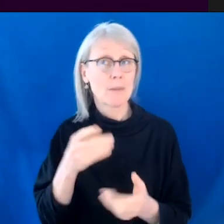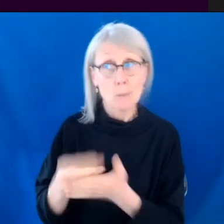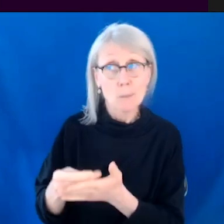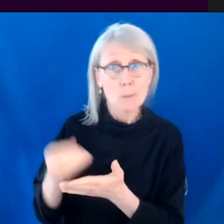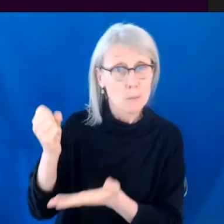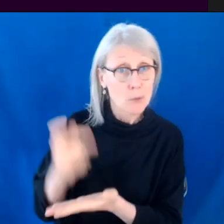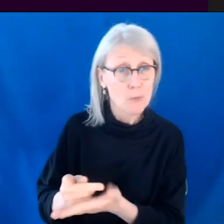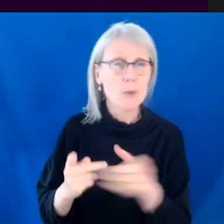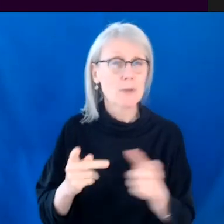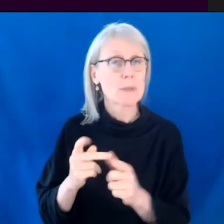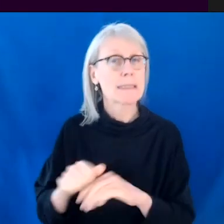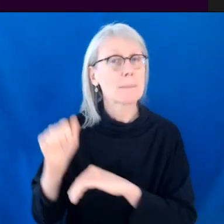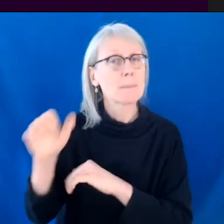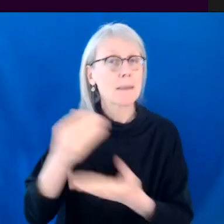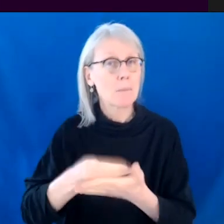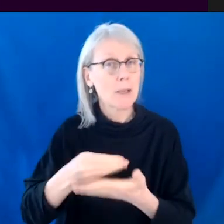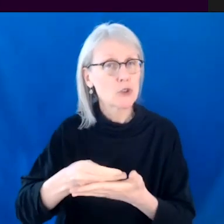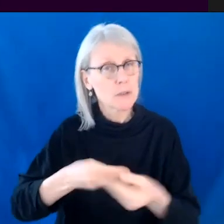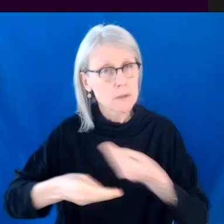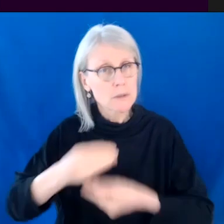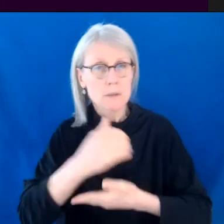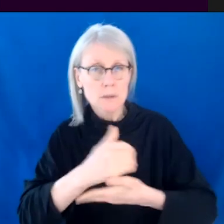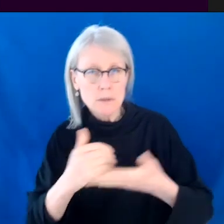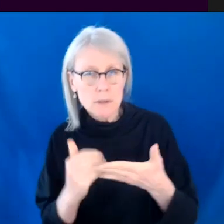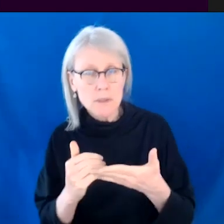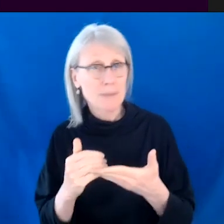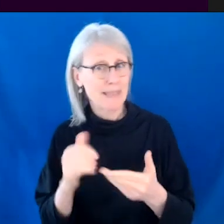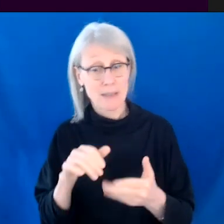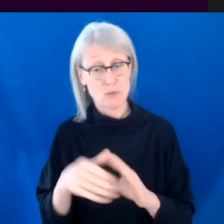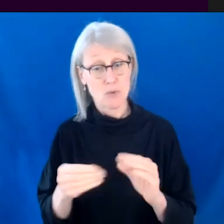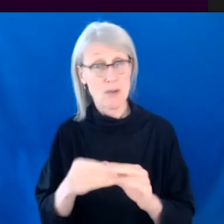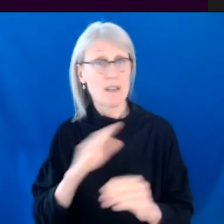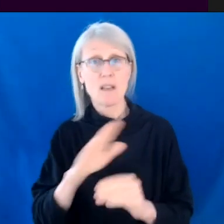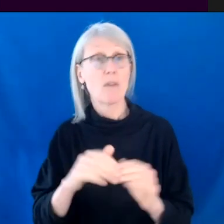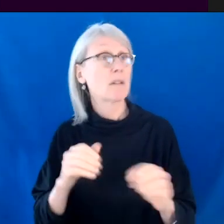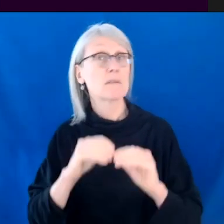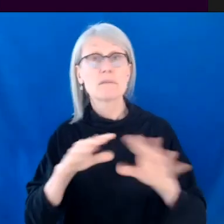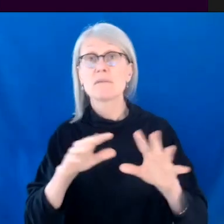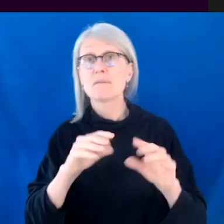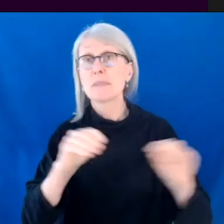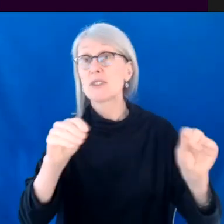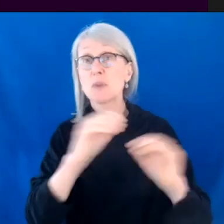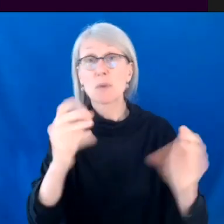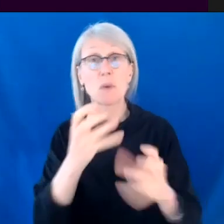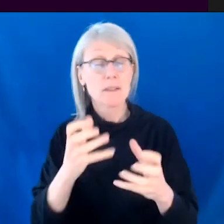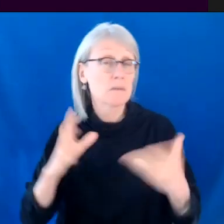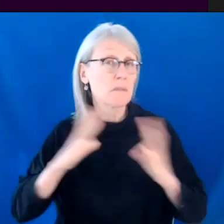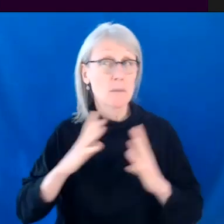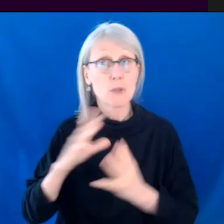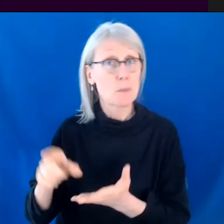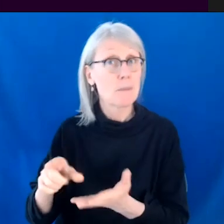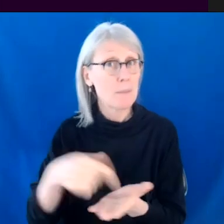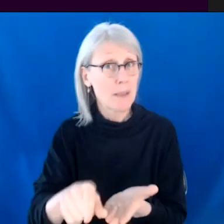Um, but if it never goes anywhere, you got the money to do it. And then, and hopefully, but the idea is, is that you're going to